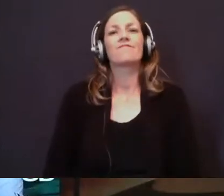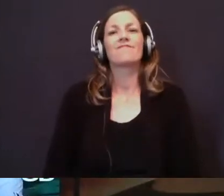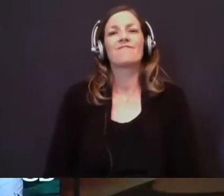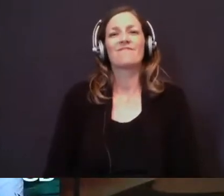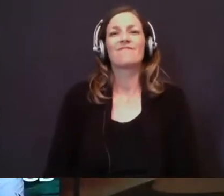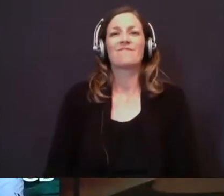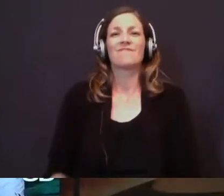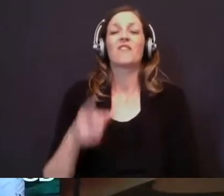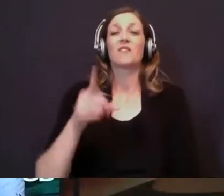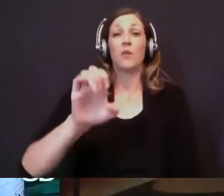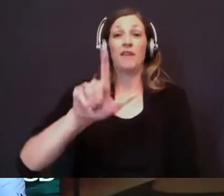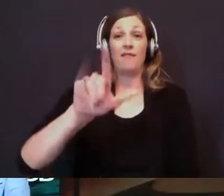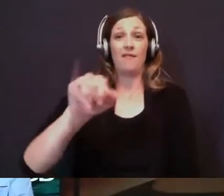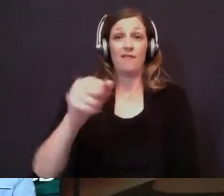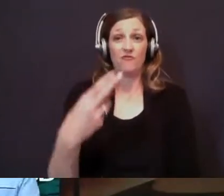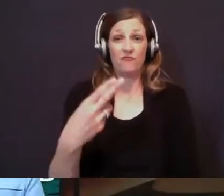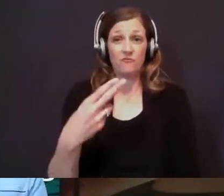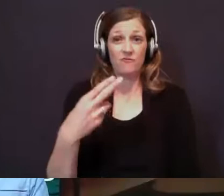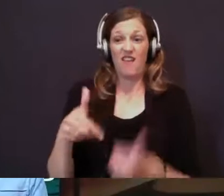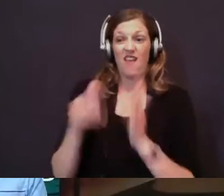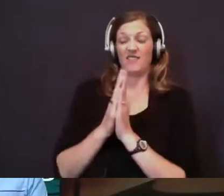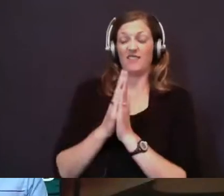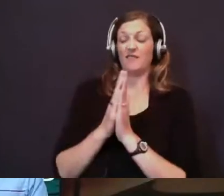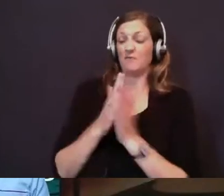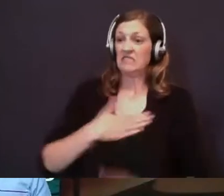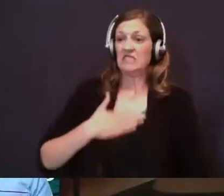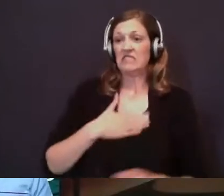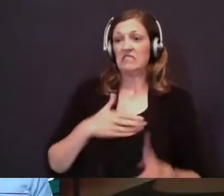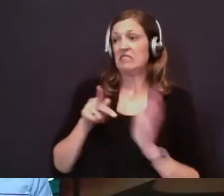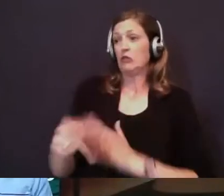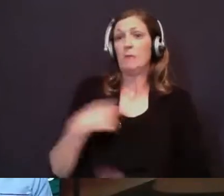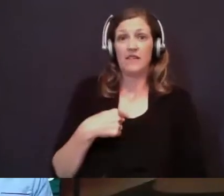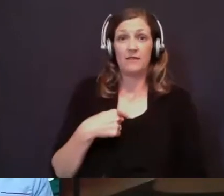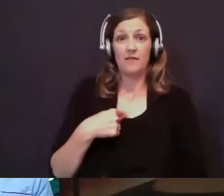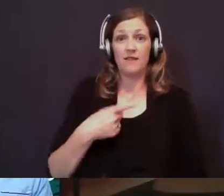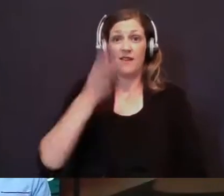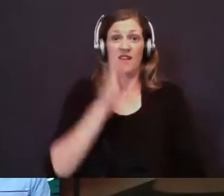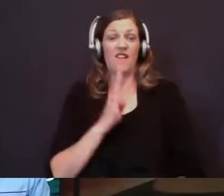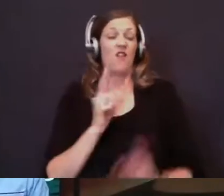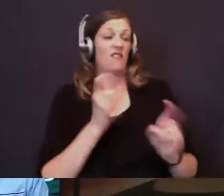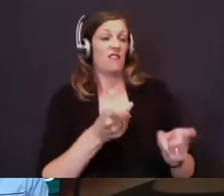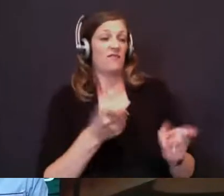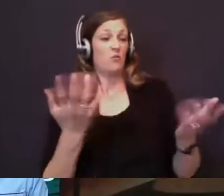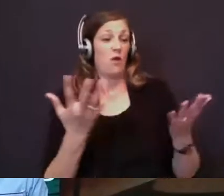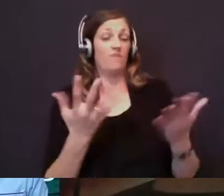When Elijah asks for death, God gives him rest.